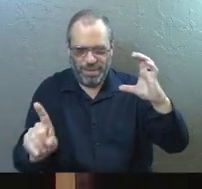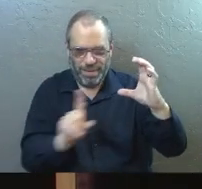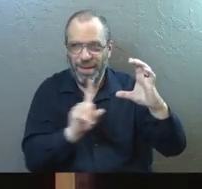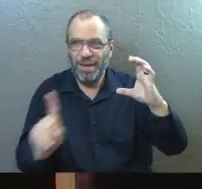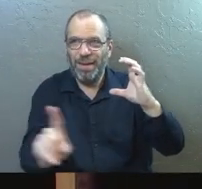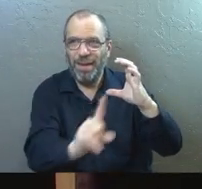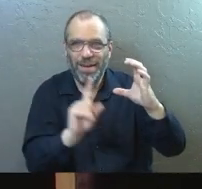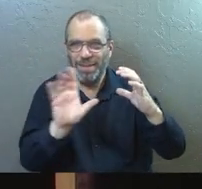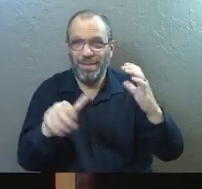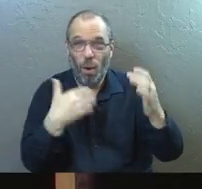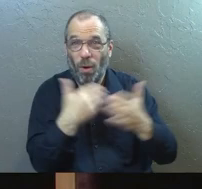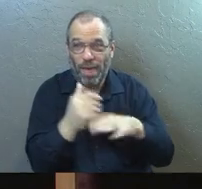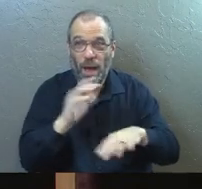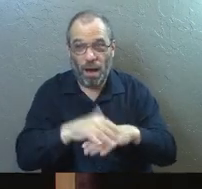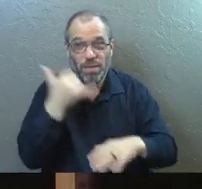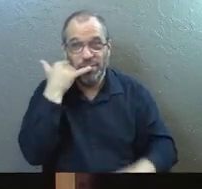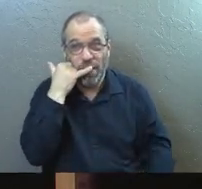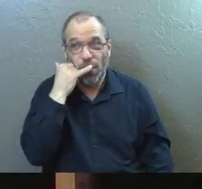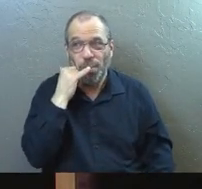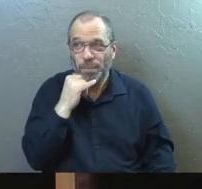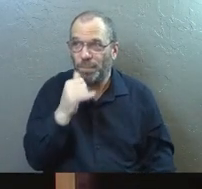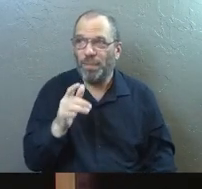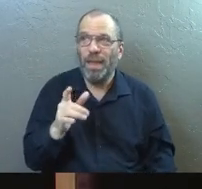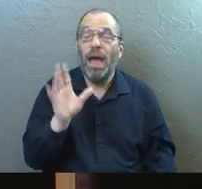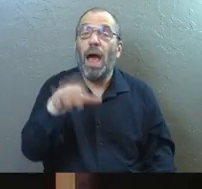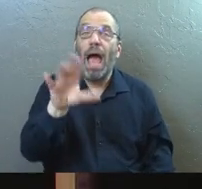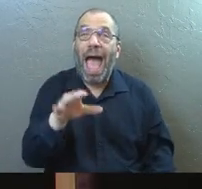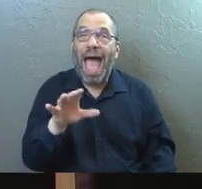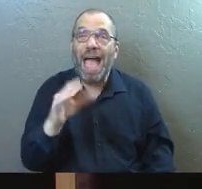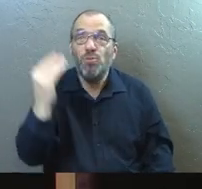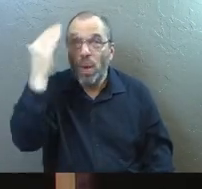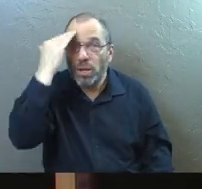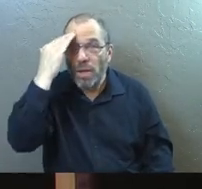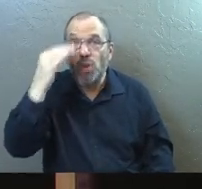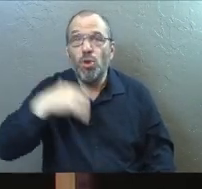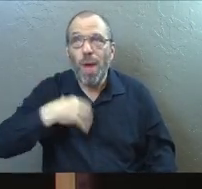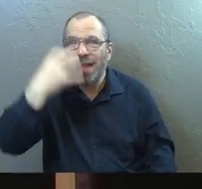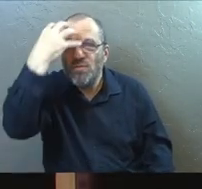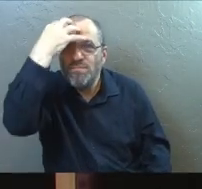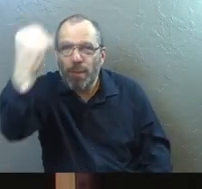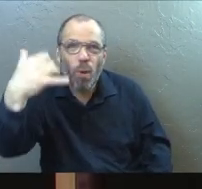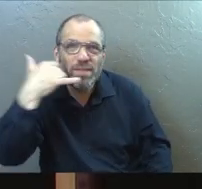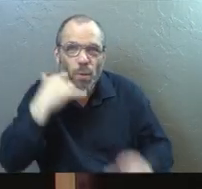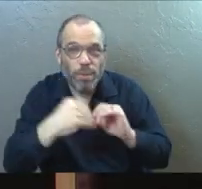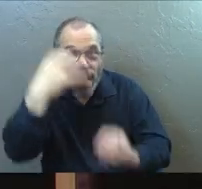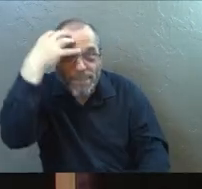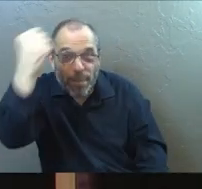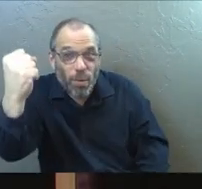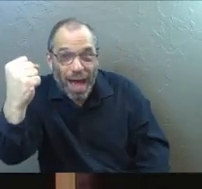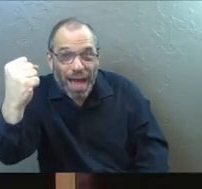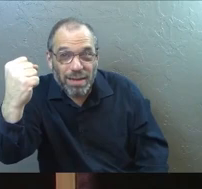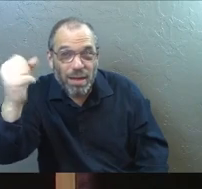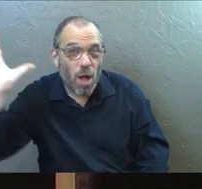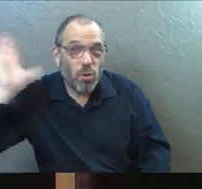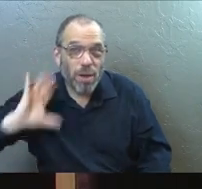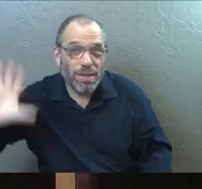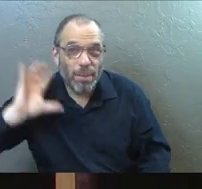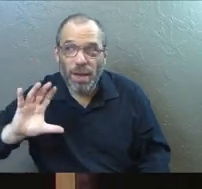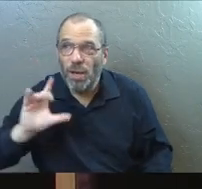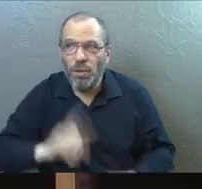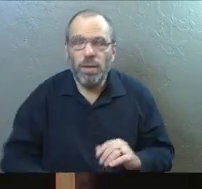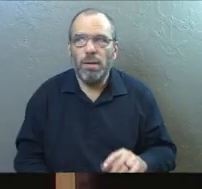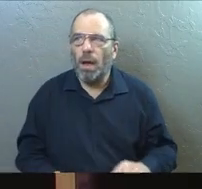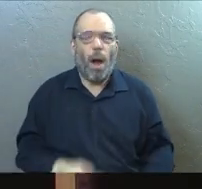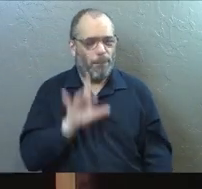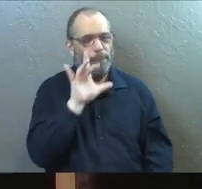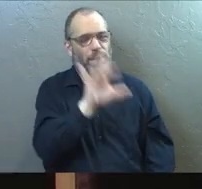indoor plumbing and all of that. Um, and you had to know people's telephone numbers back in the day. You